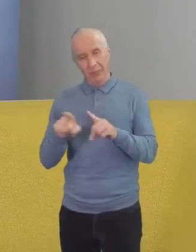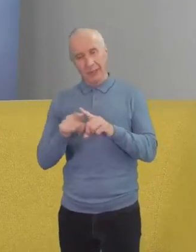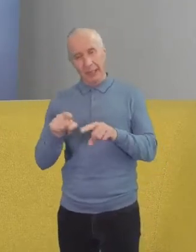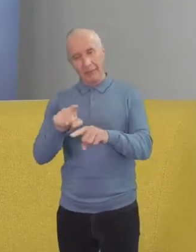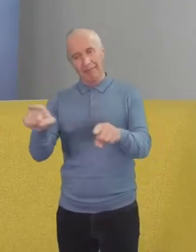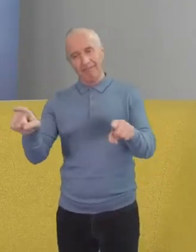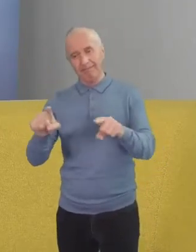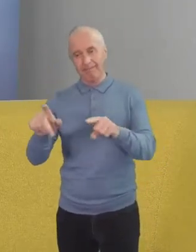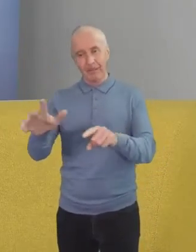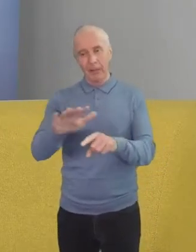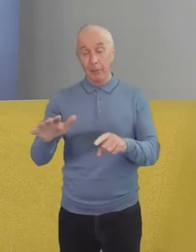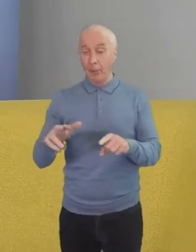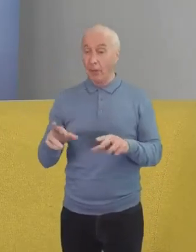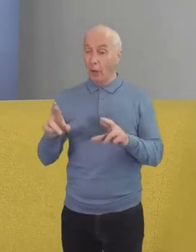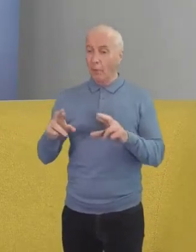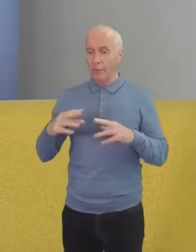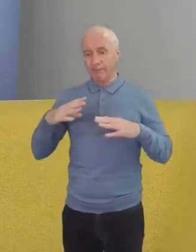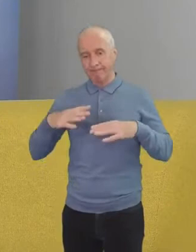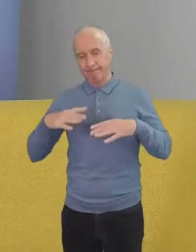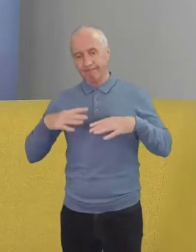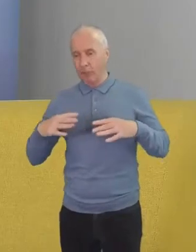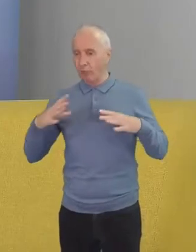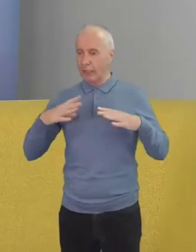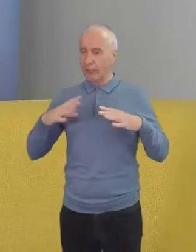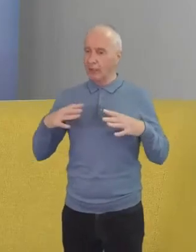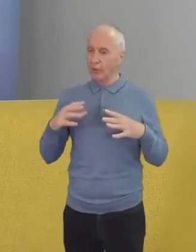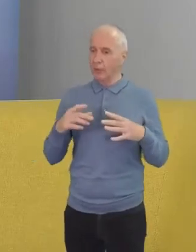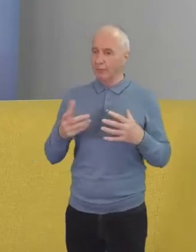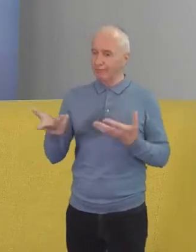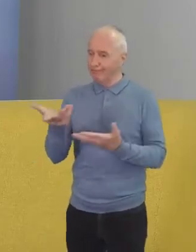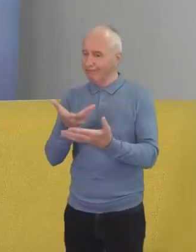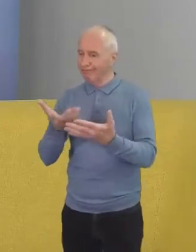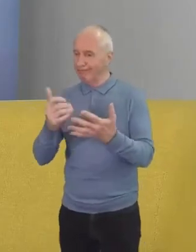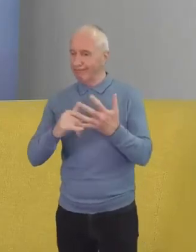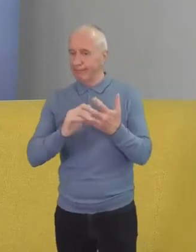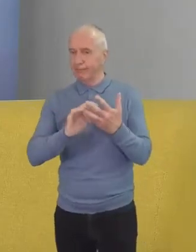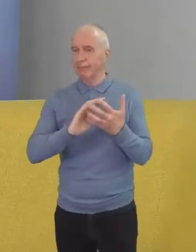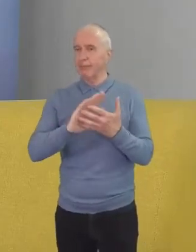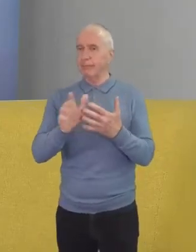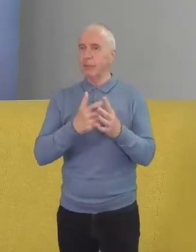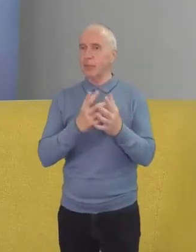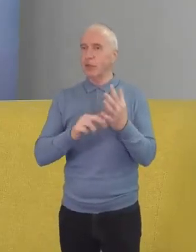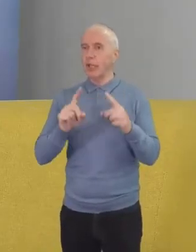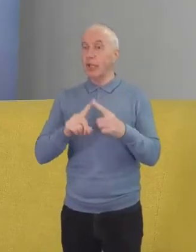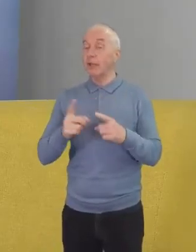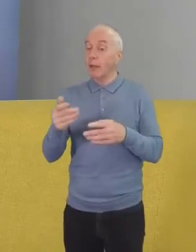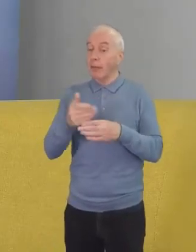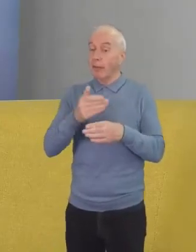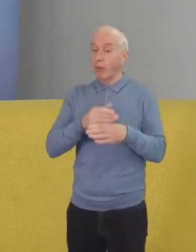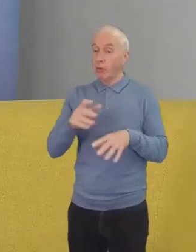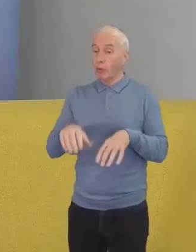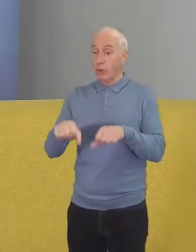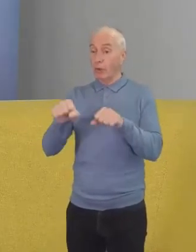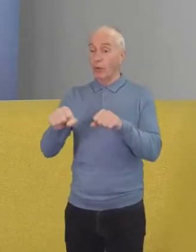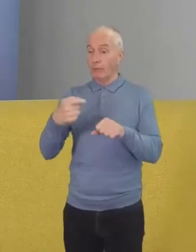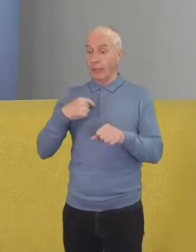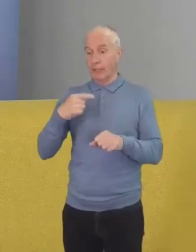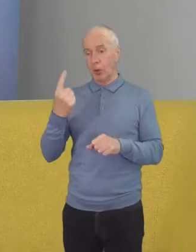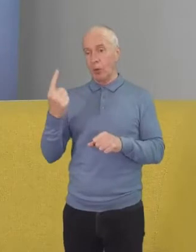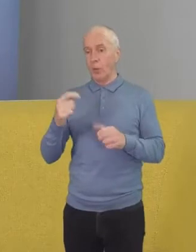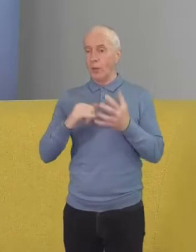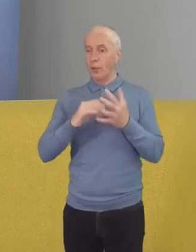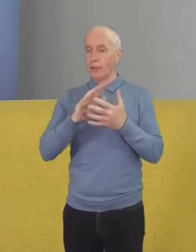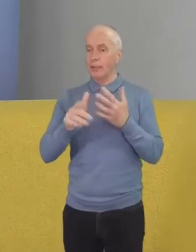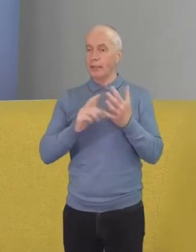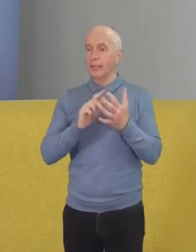next session with shane just before we dive in let me introduce myself for those who don't know me already i'm sarah